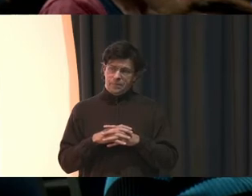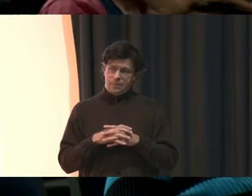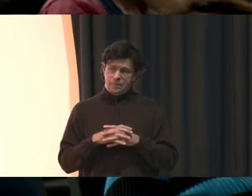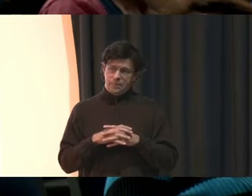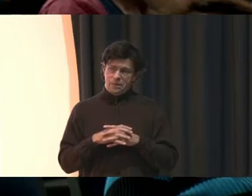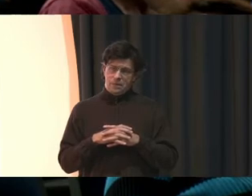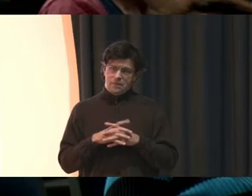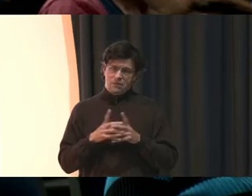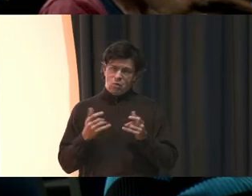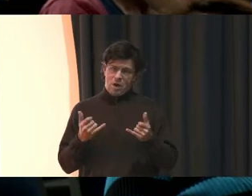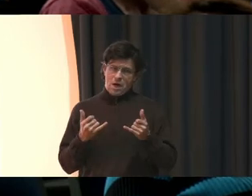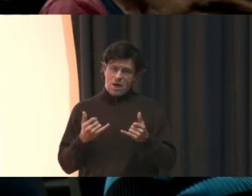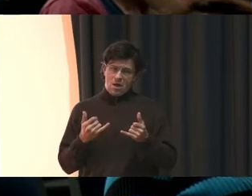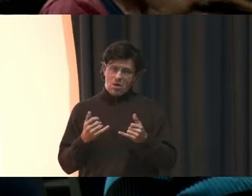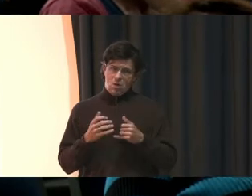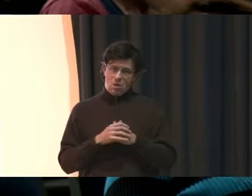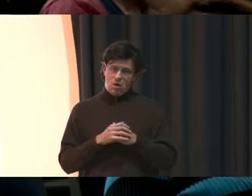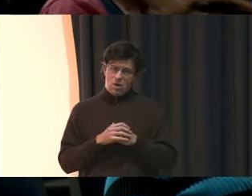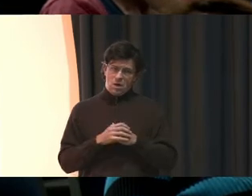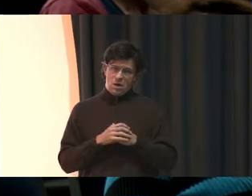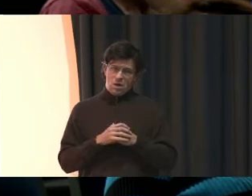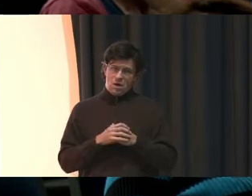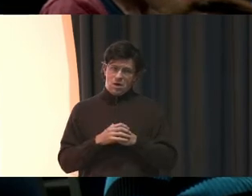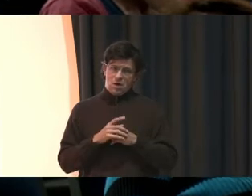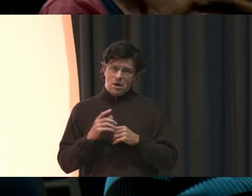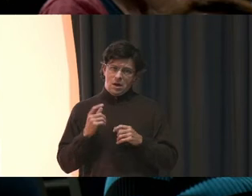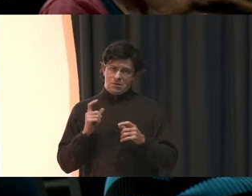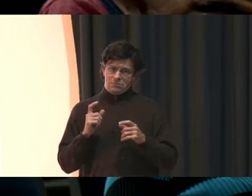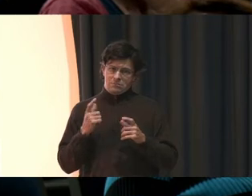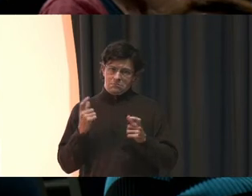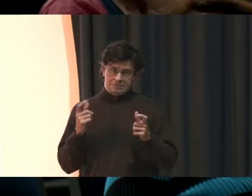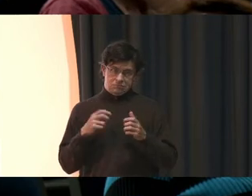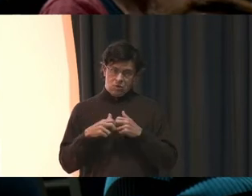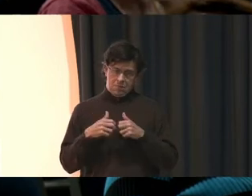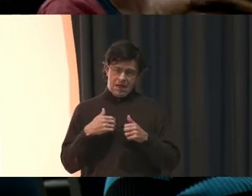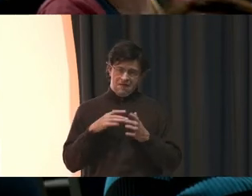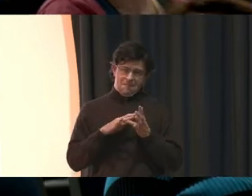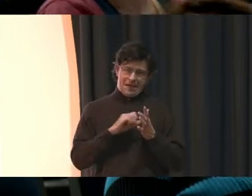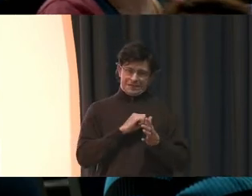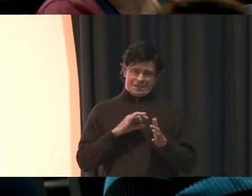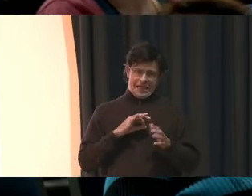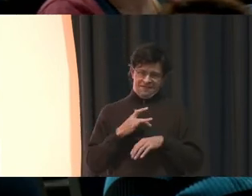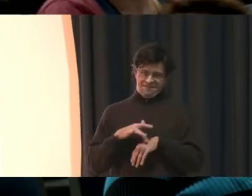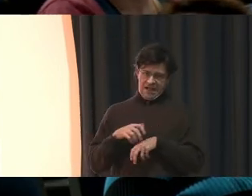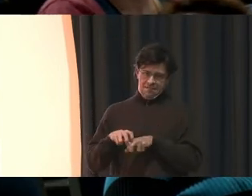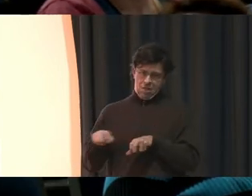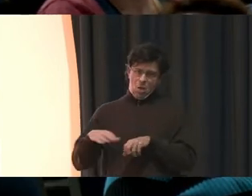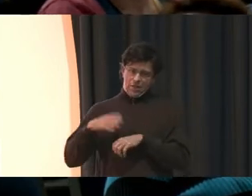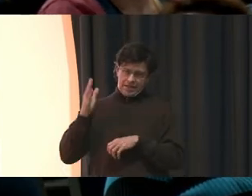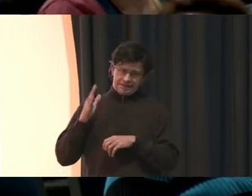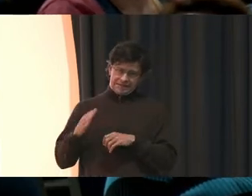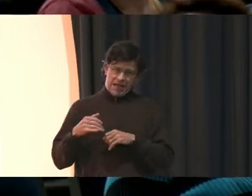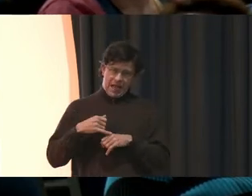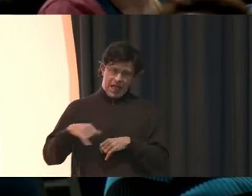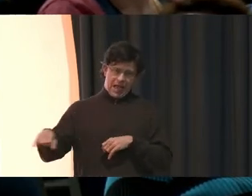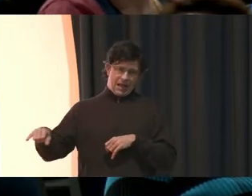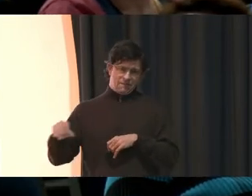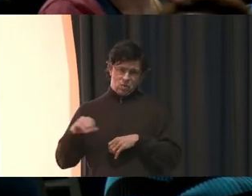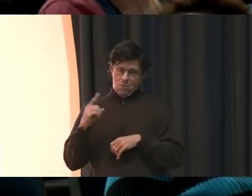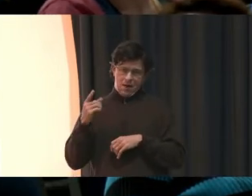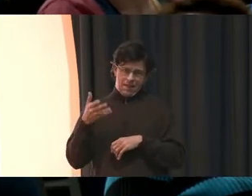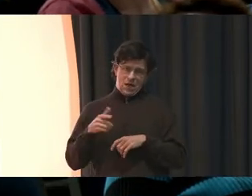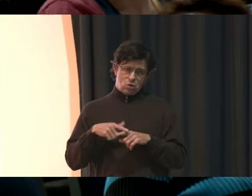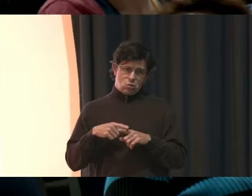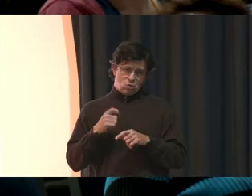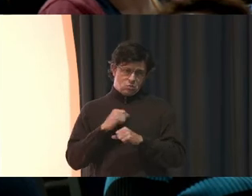Right now, our biggest concern is having medical staff available to them on the sidelines. We don't have anybody there to protect